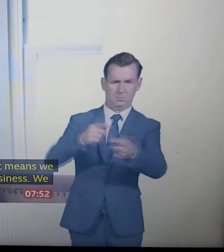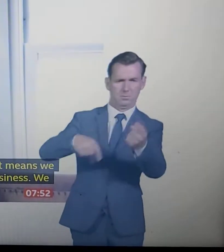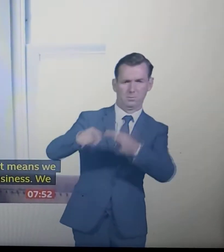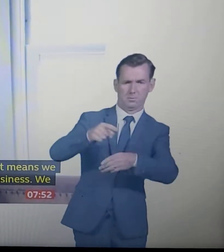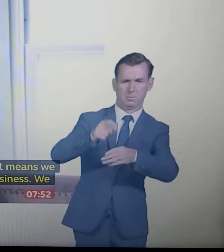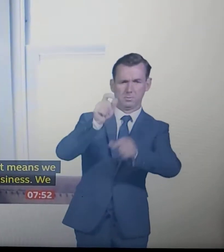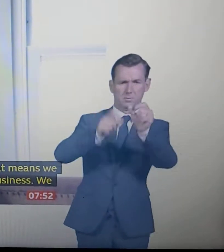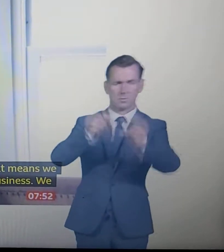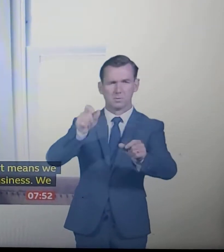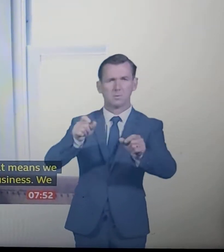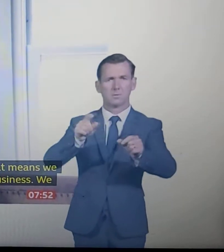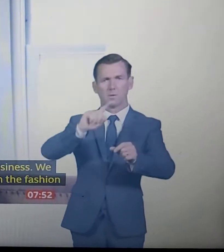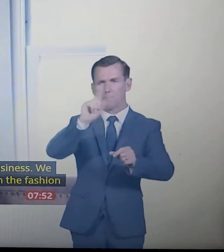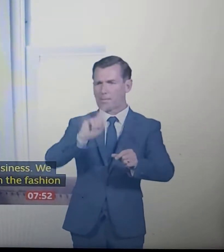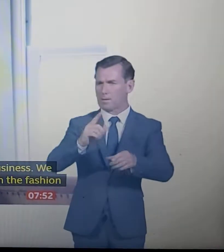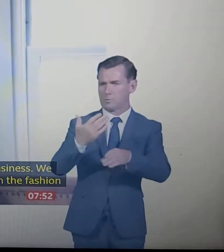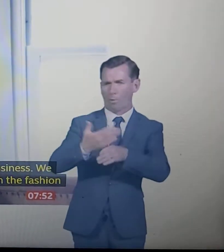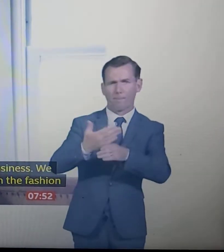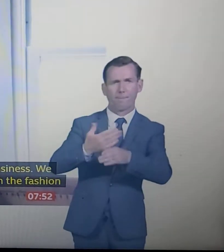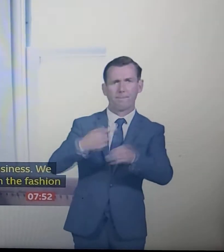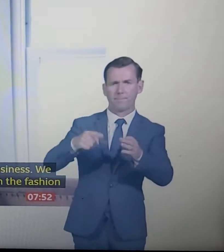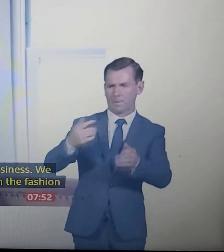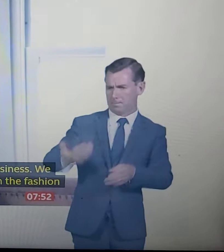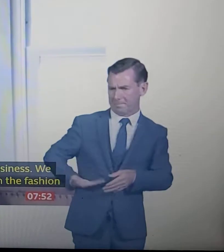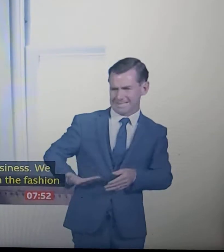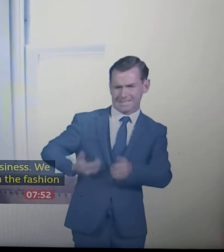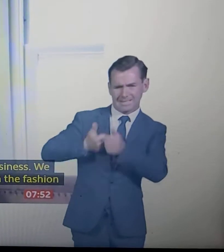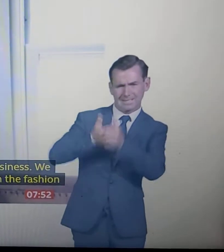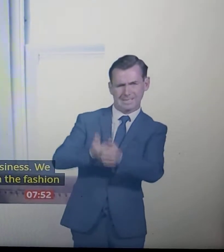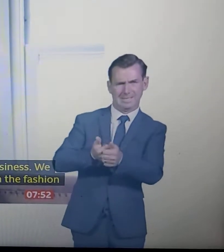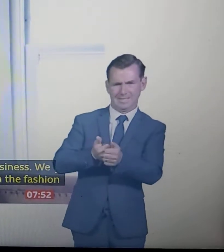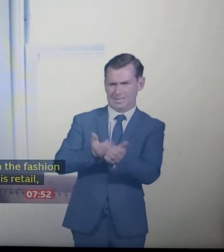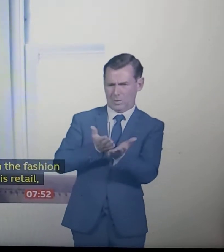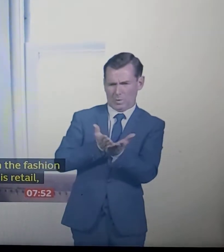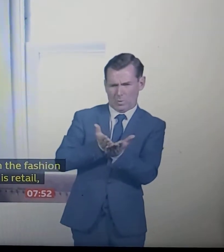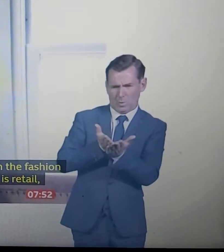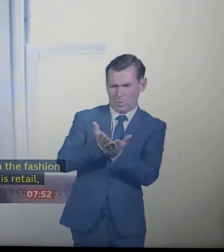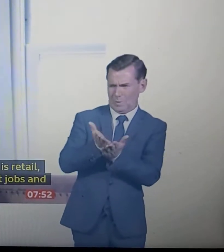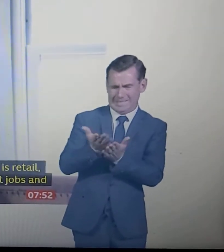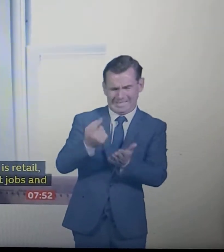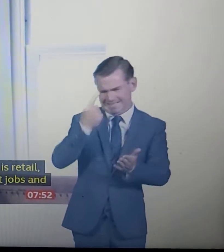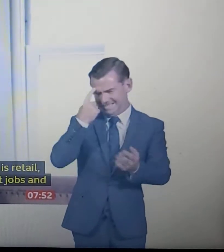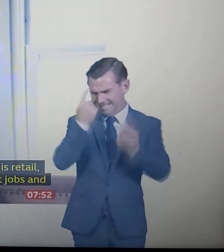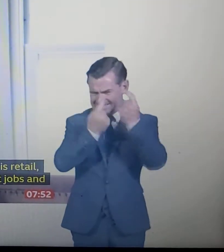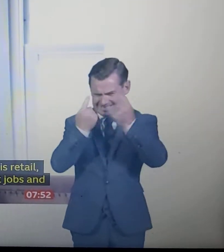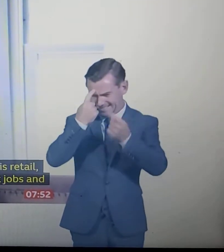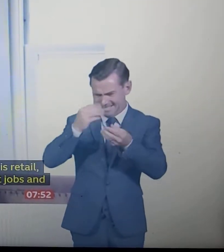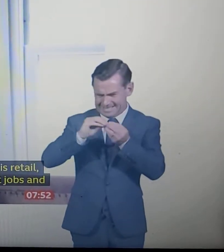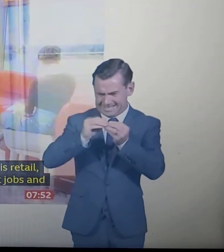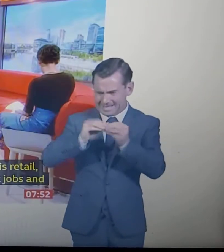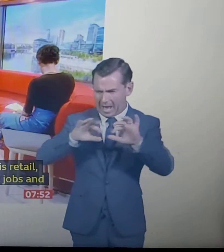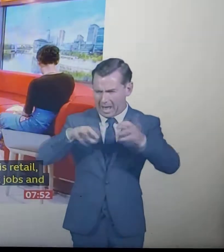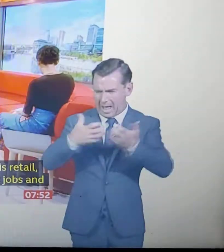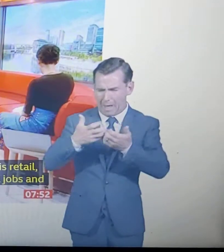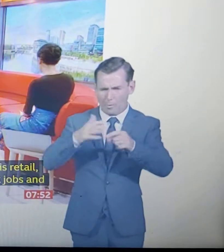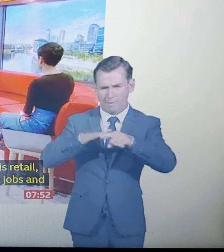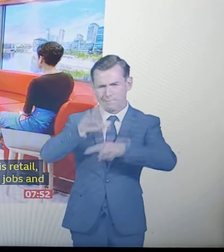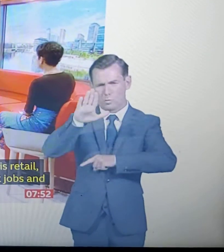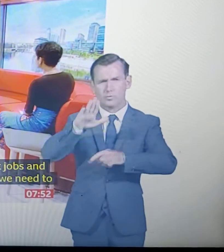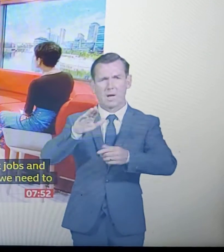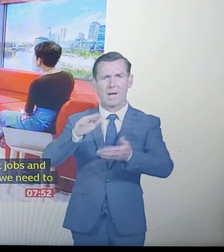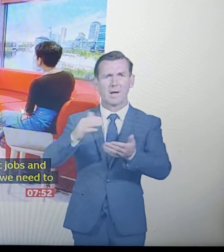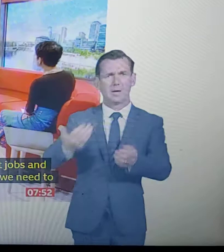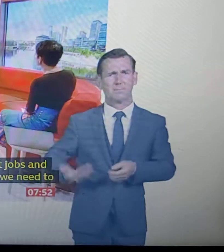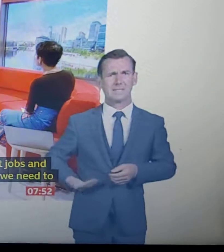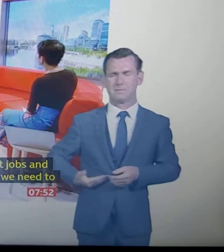and that very much is that we're surviving through this time and figuring out ways to do business better in the future. Priya, so